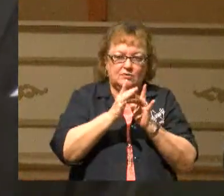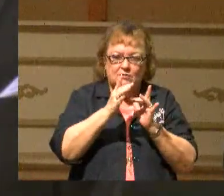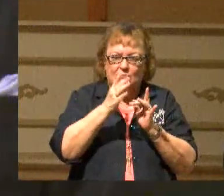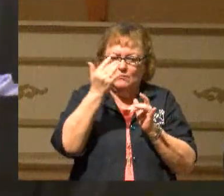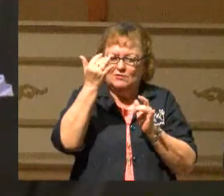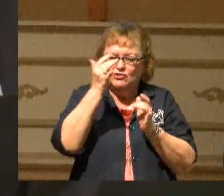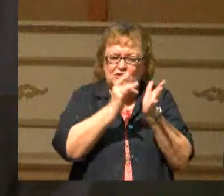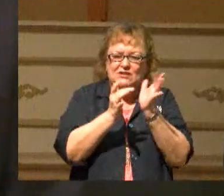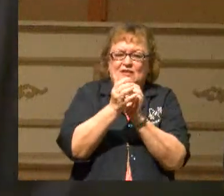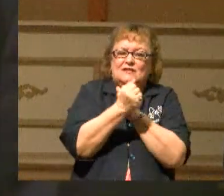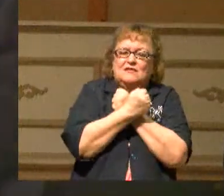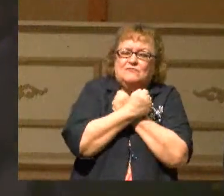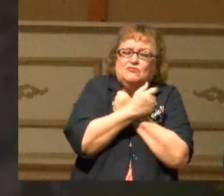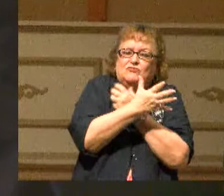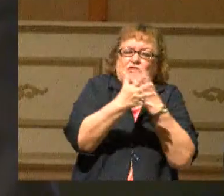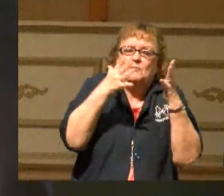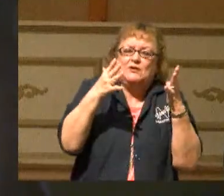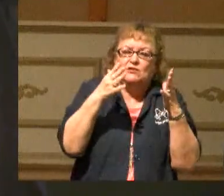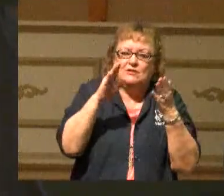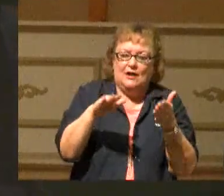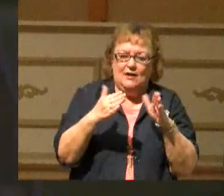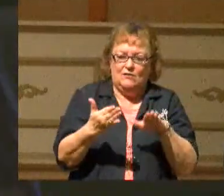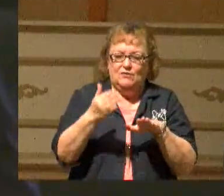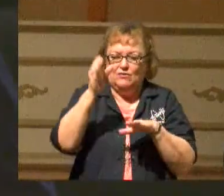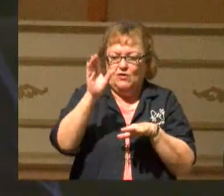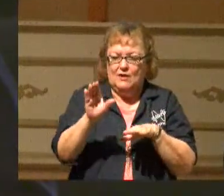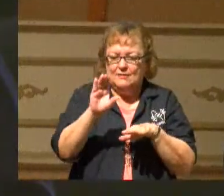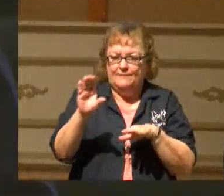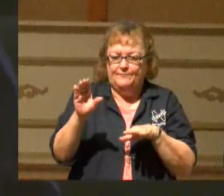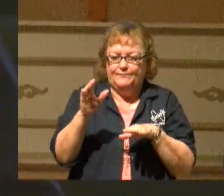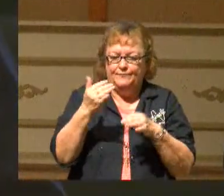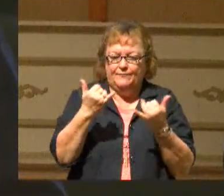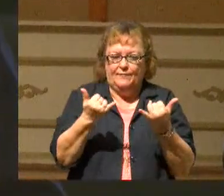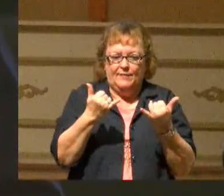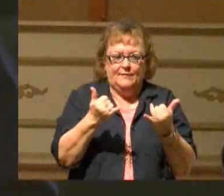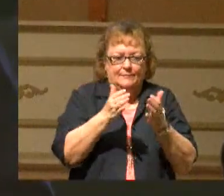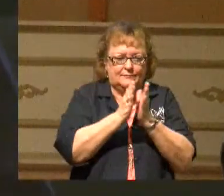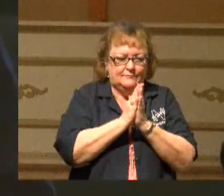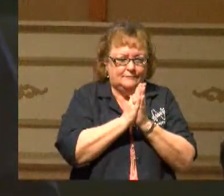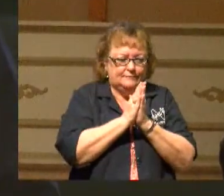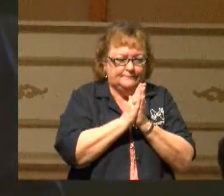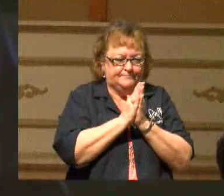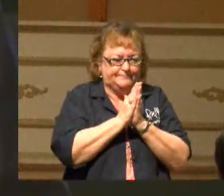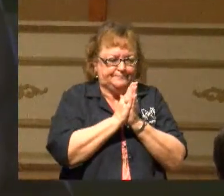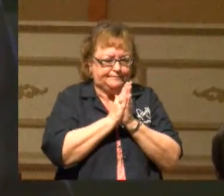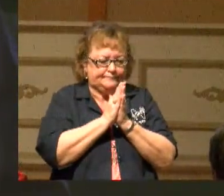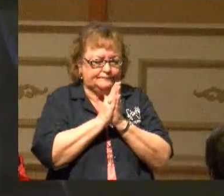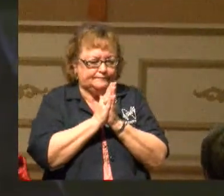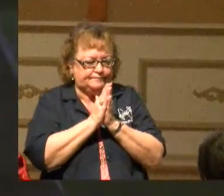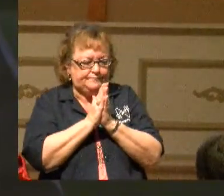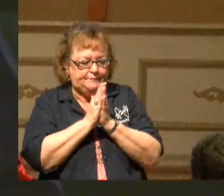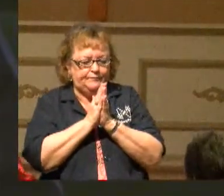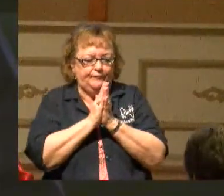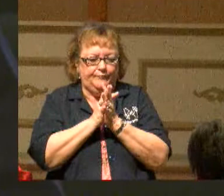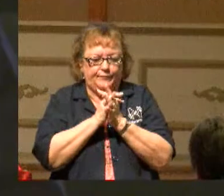much. He died on the cross. Let's bow our heads together, please. Our heads are bowed and our eyes are closed. A very simple message.